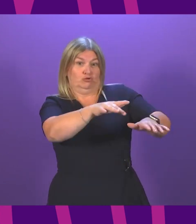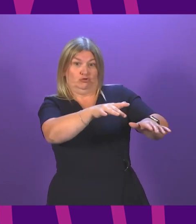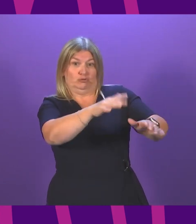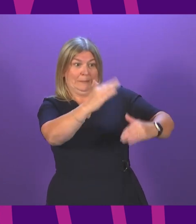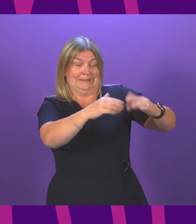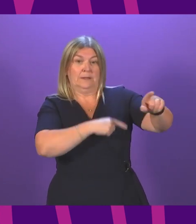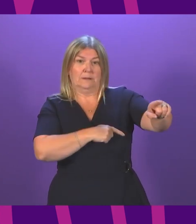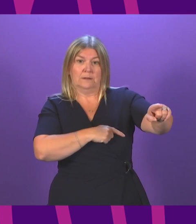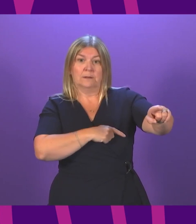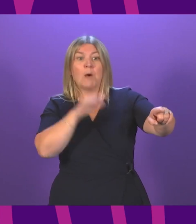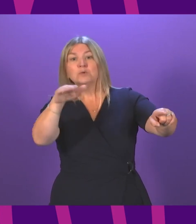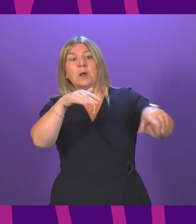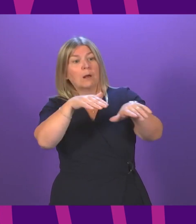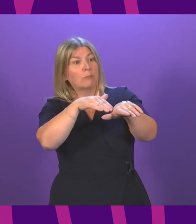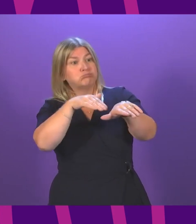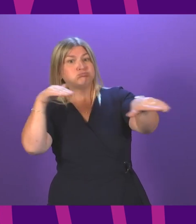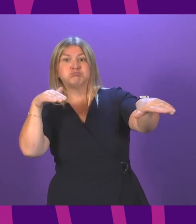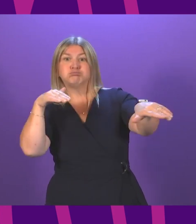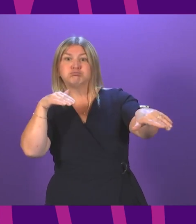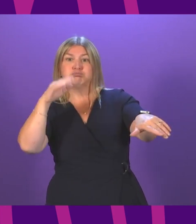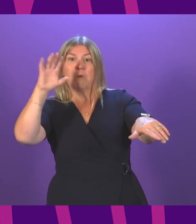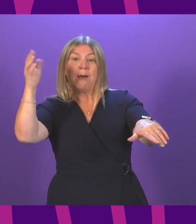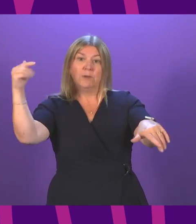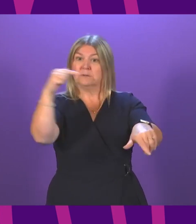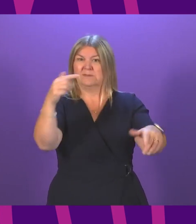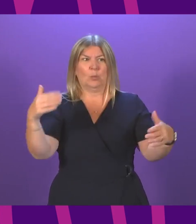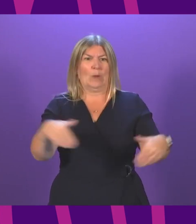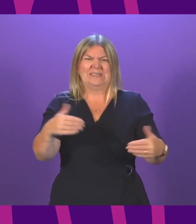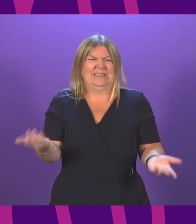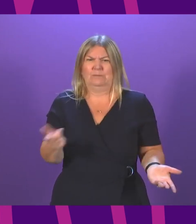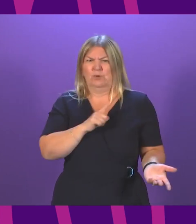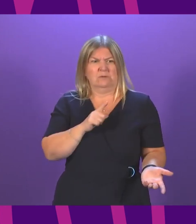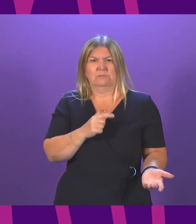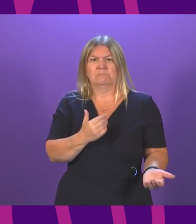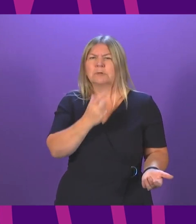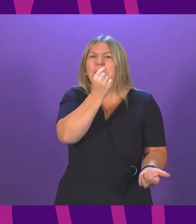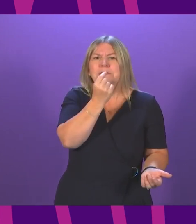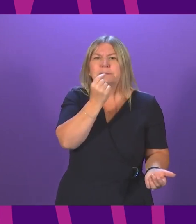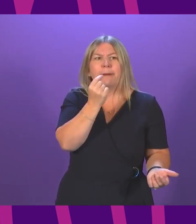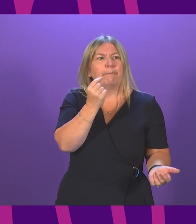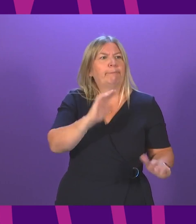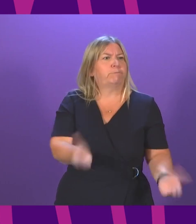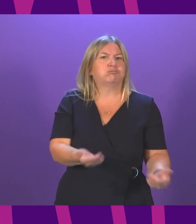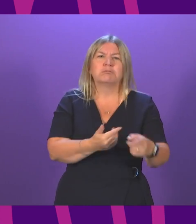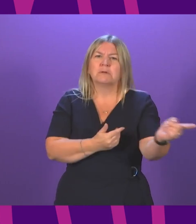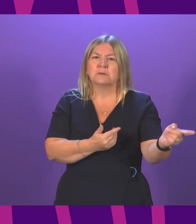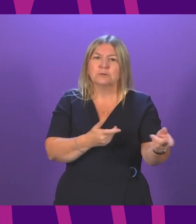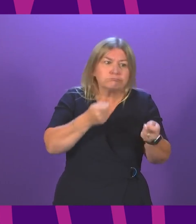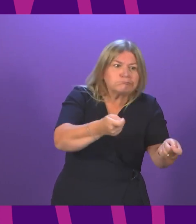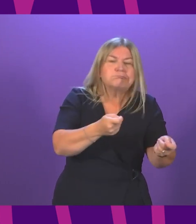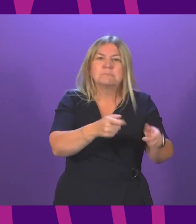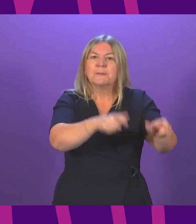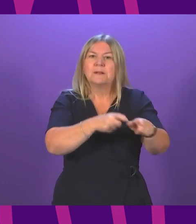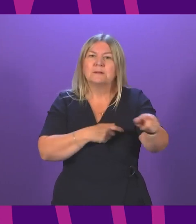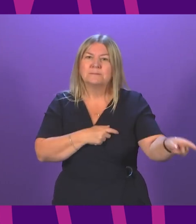there simply isn't the capacity to treat more patients. A 28 page plan just is not good